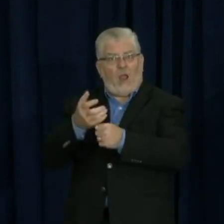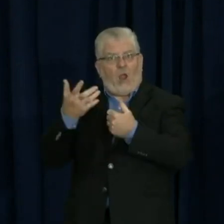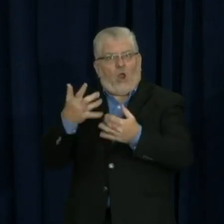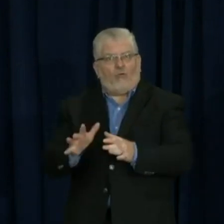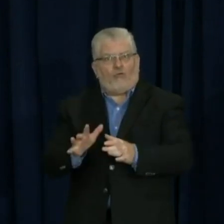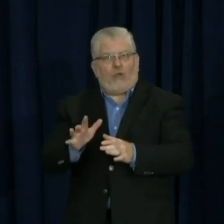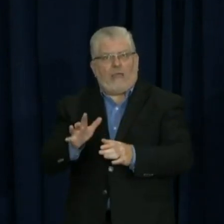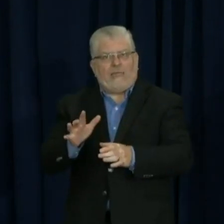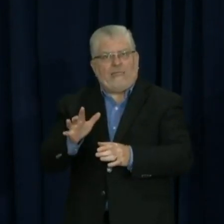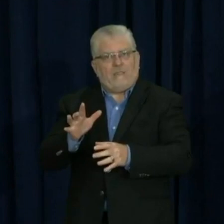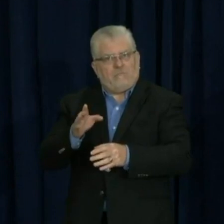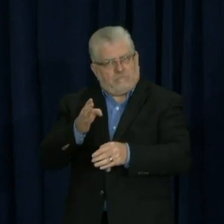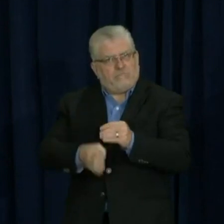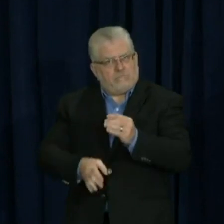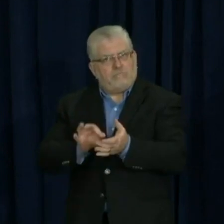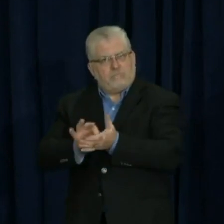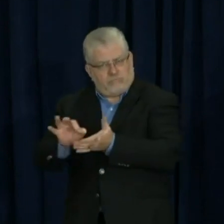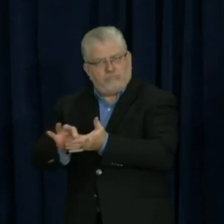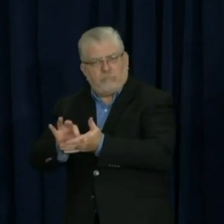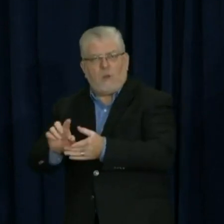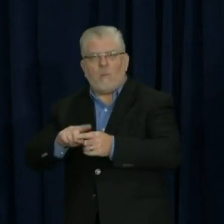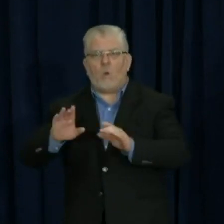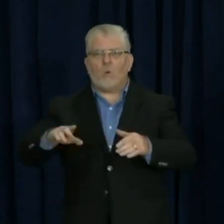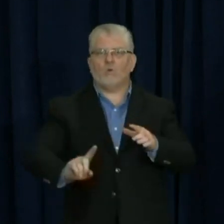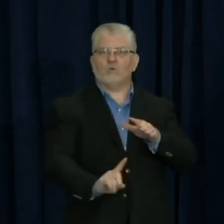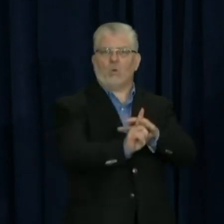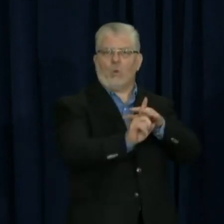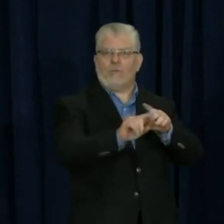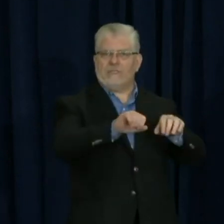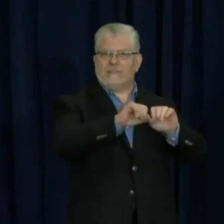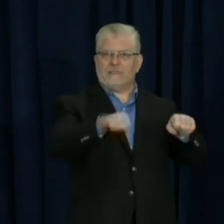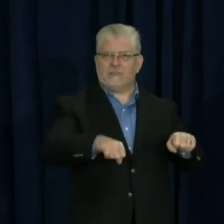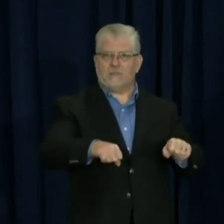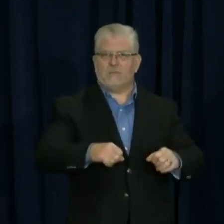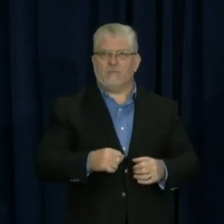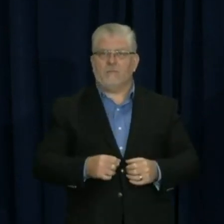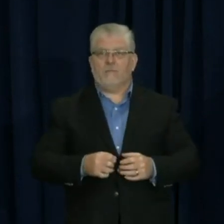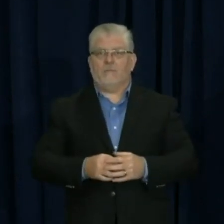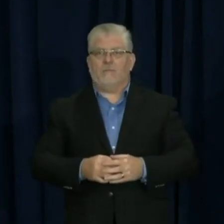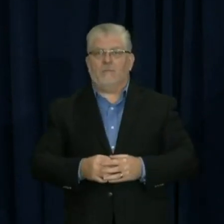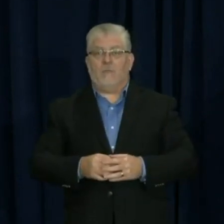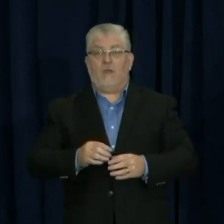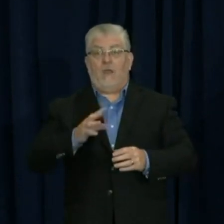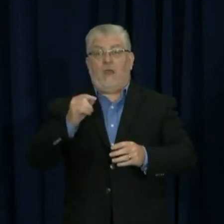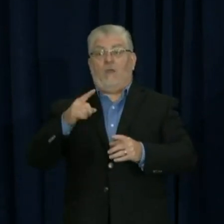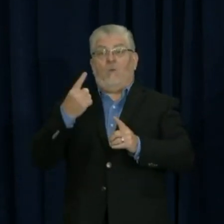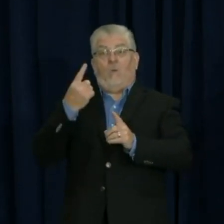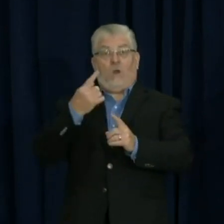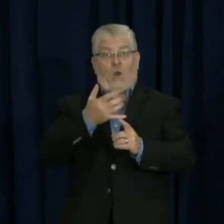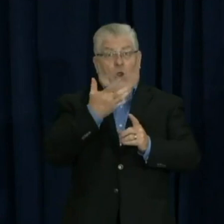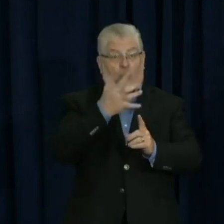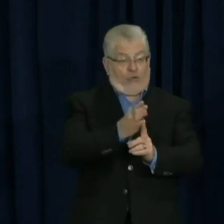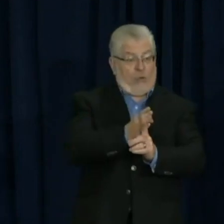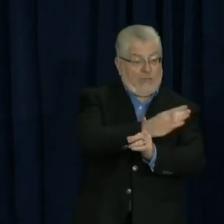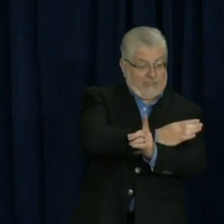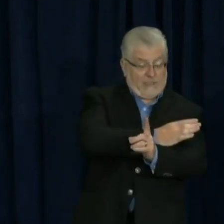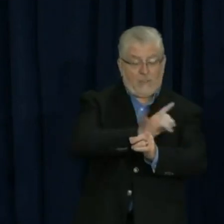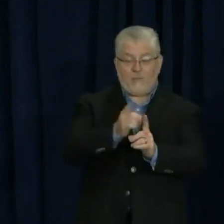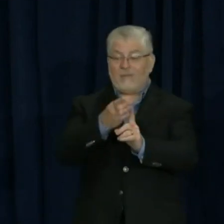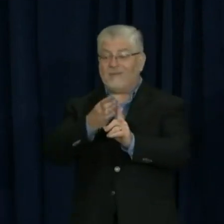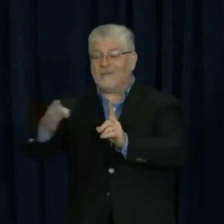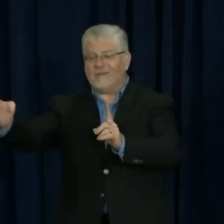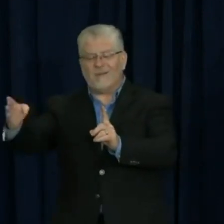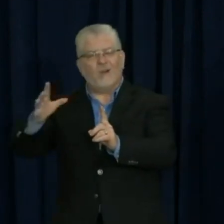like, intermingled in the website as you see it now. They will be segregated. So, but it is going to vary from county to county when they start because